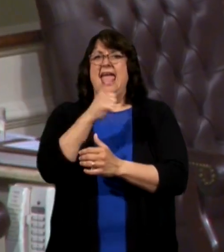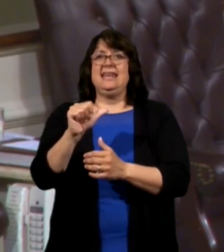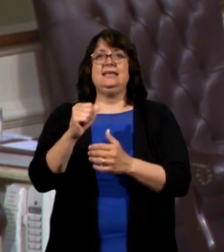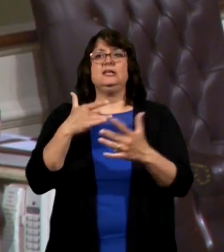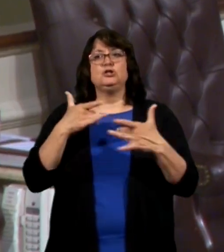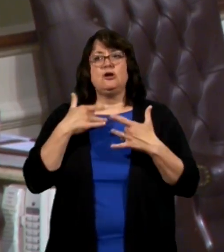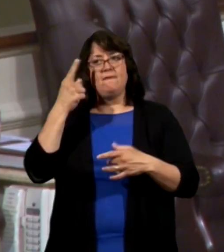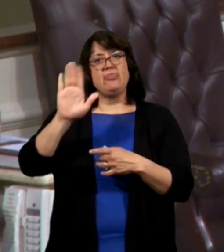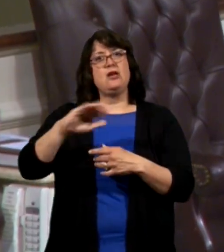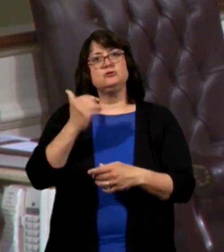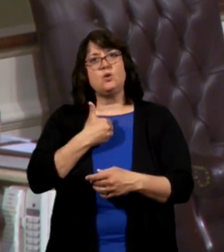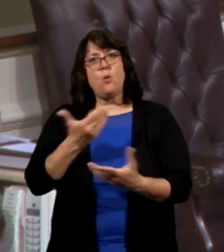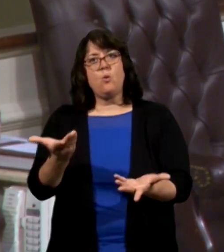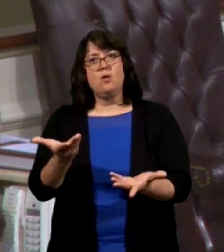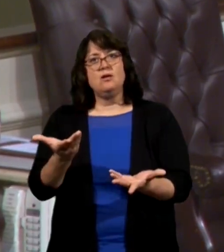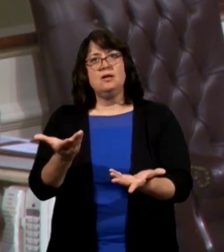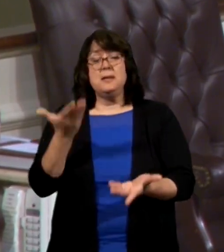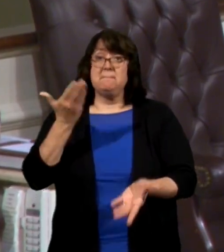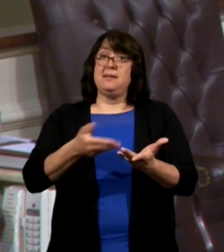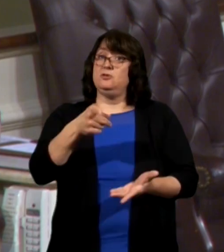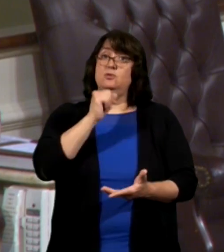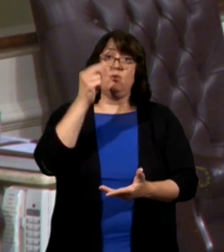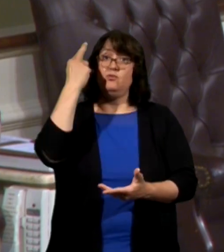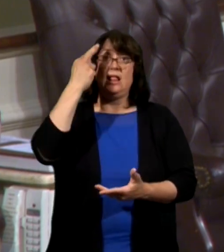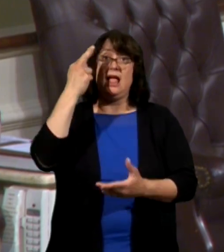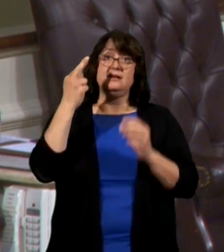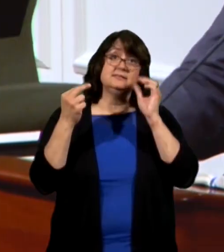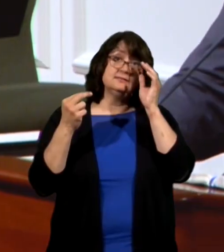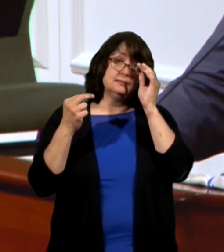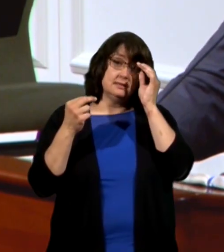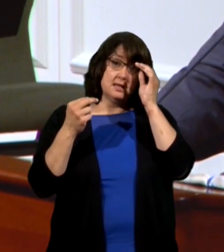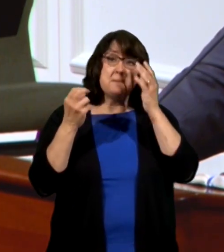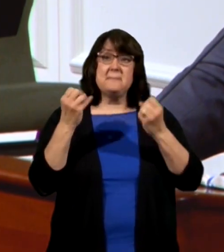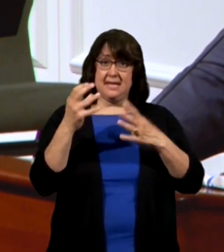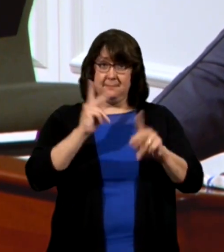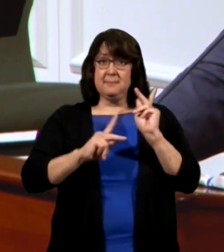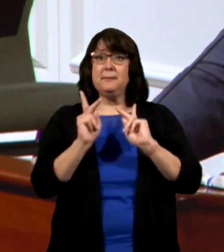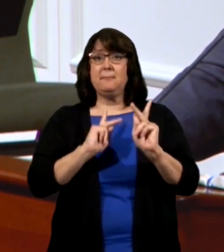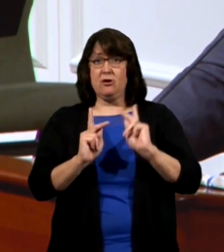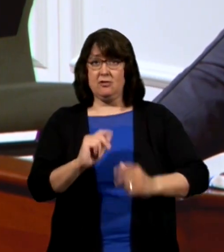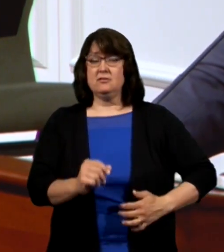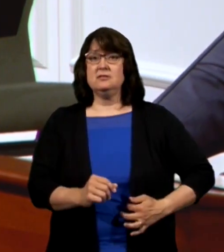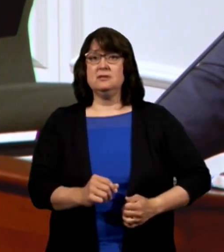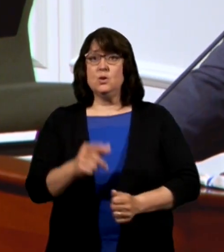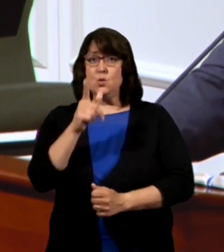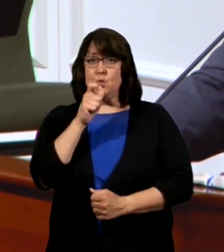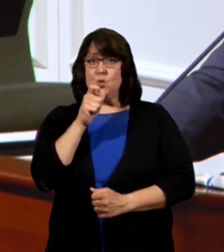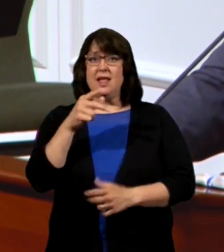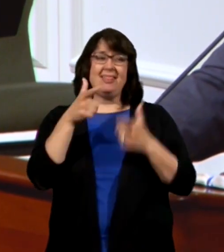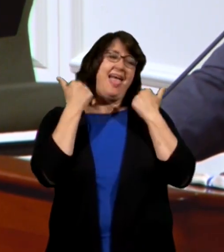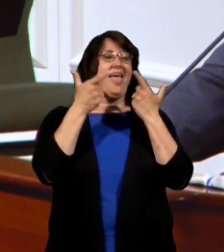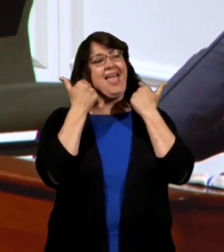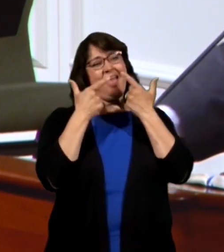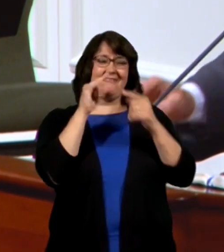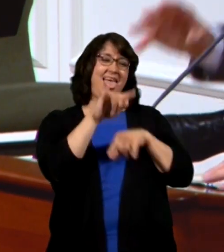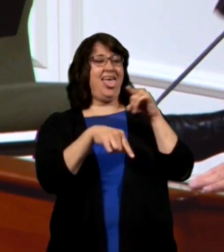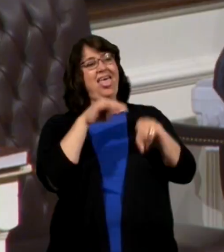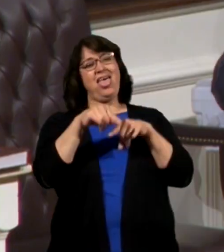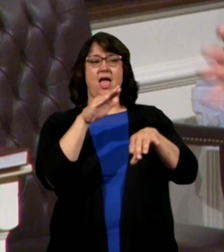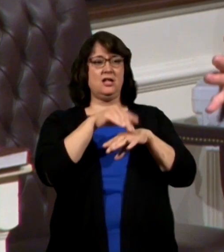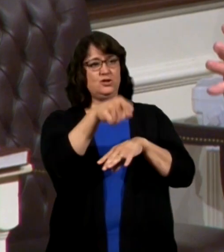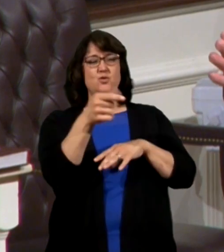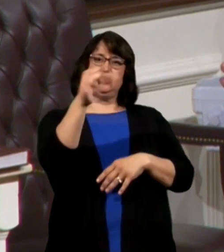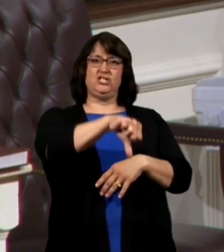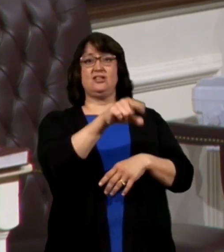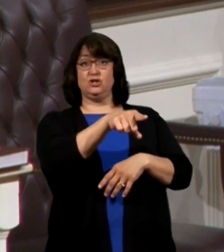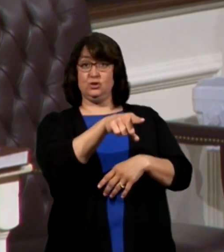soul you may not realize this but many people who laugh at you and mock you and